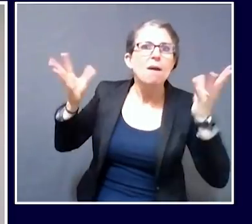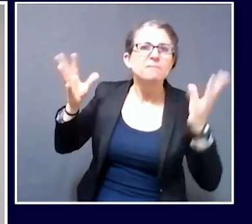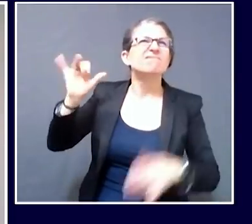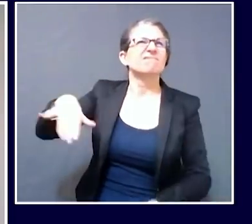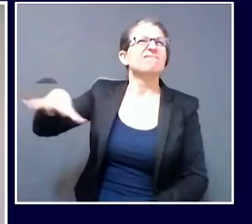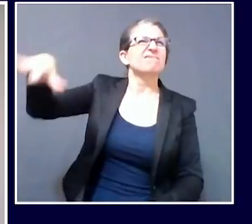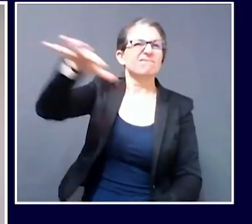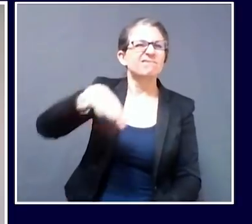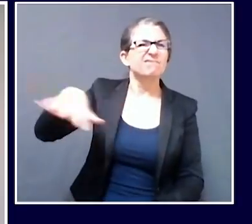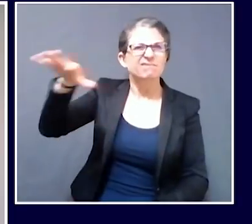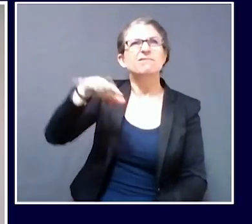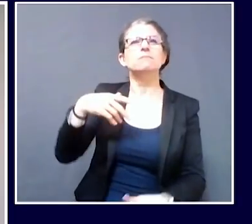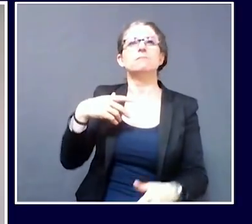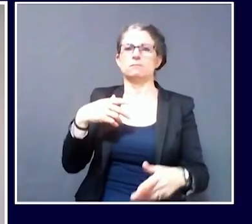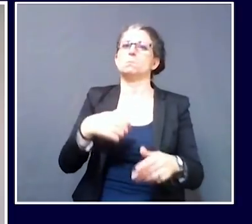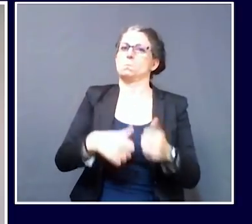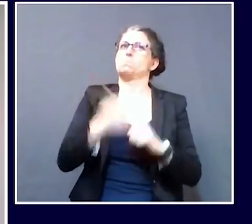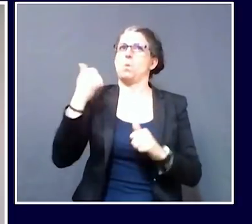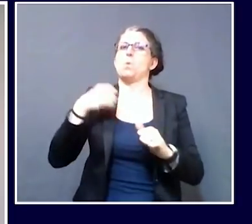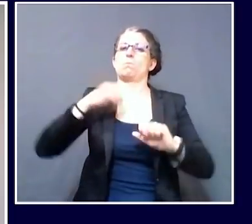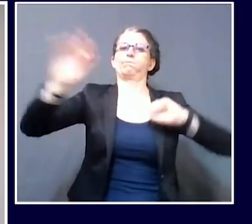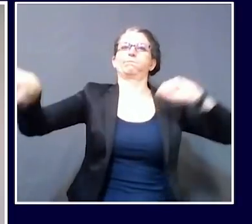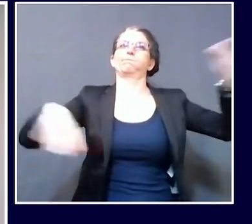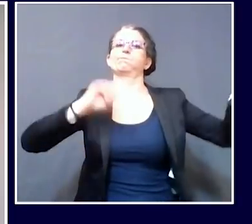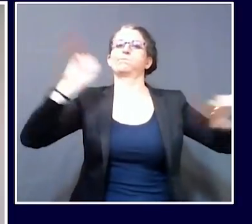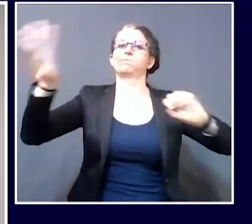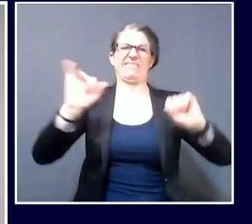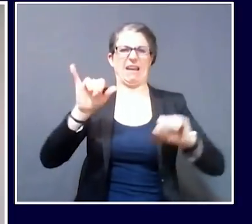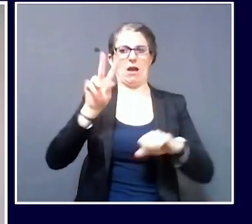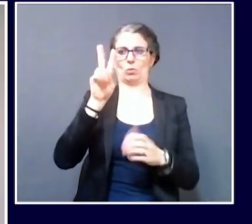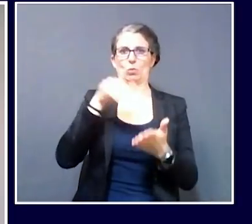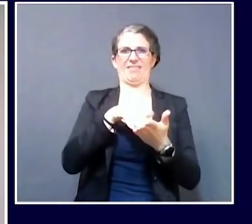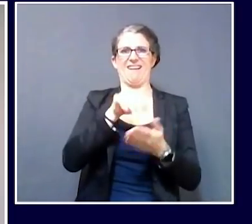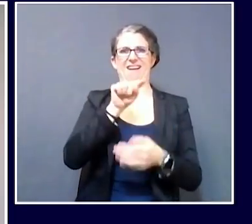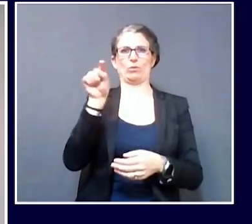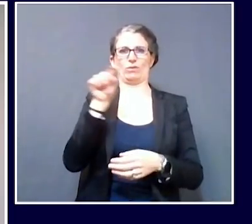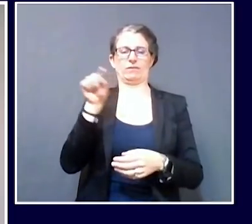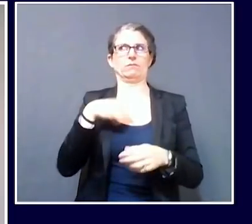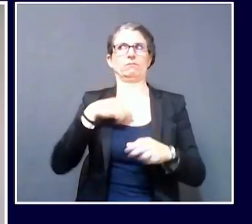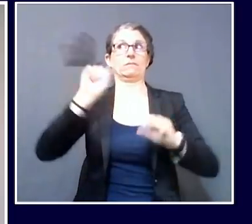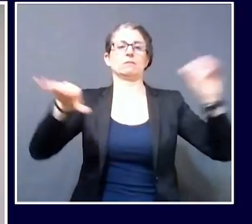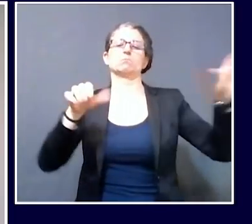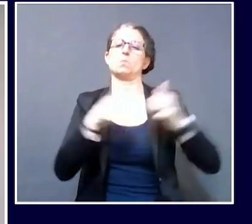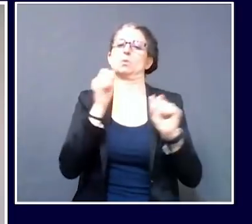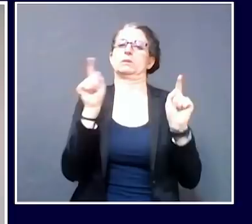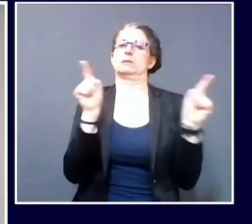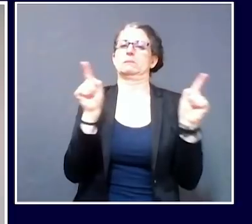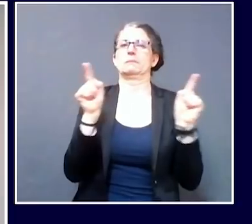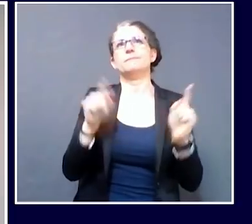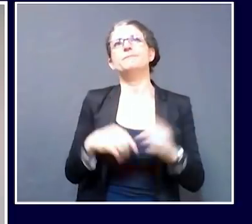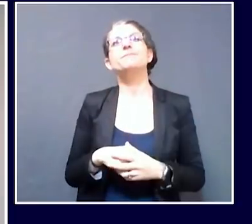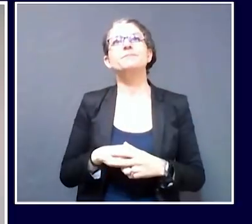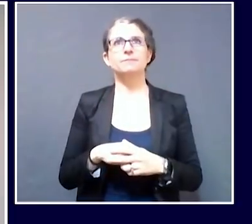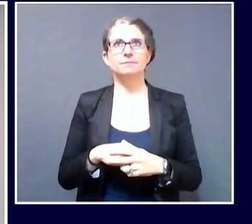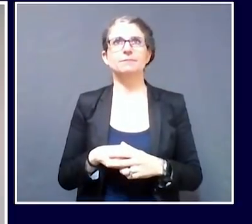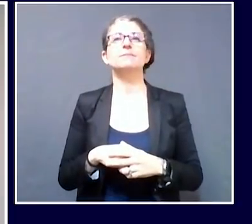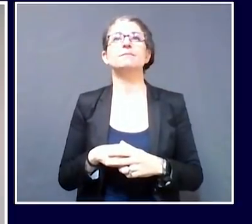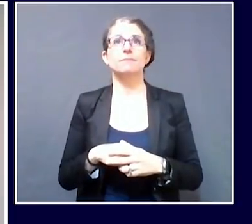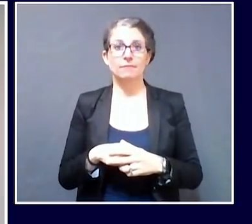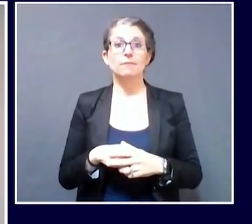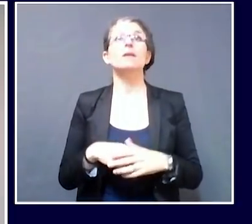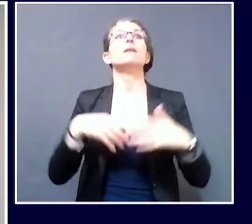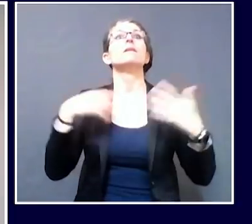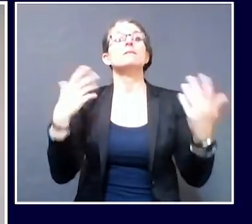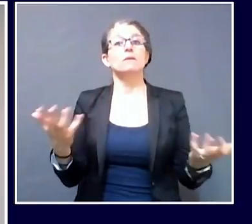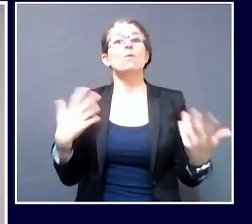with our PPE work is to provide the PPE to people on the ground, the people you know who work in these facilities